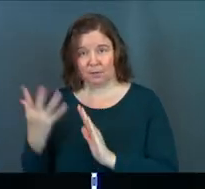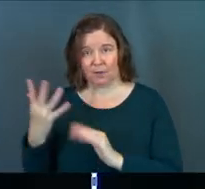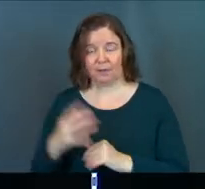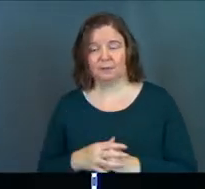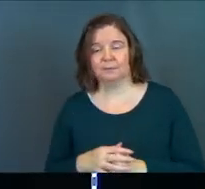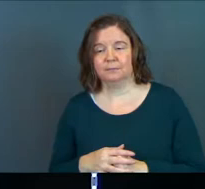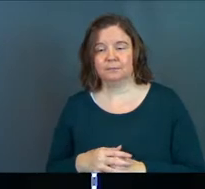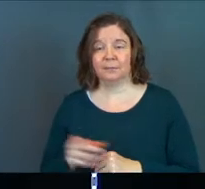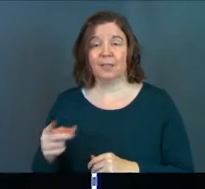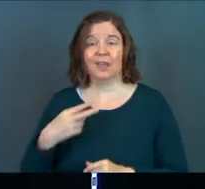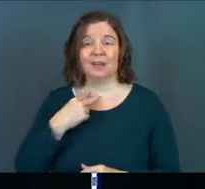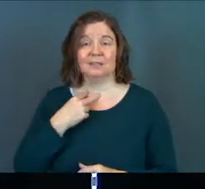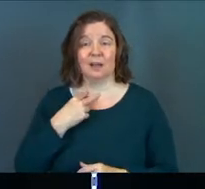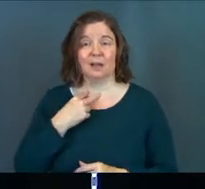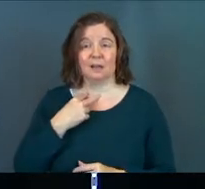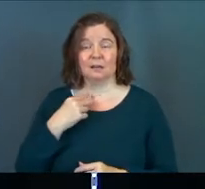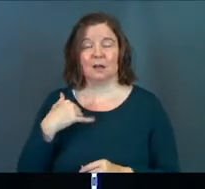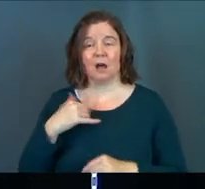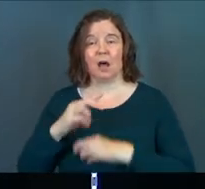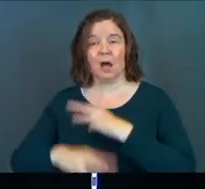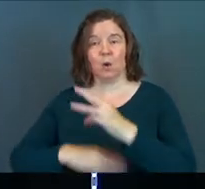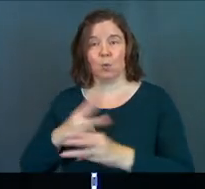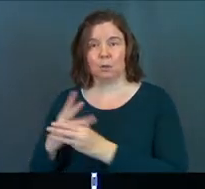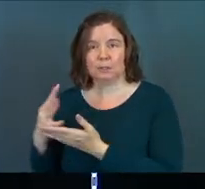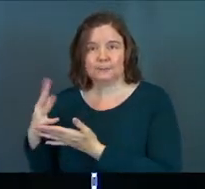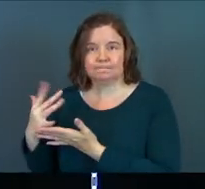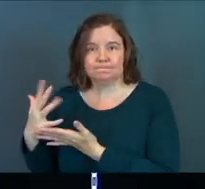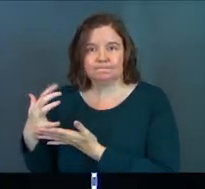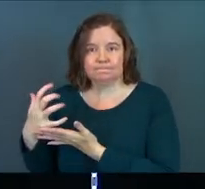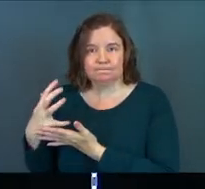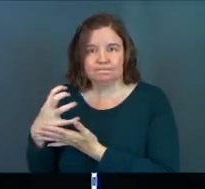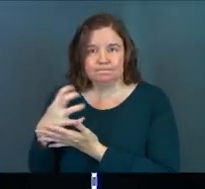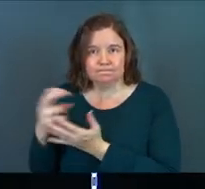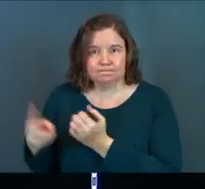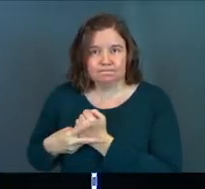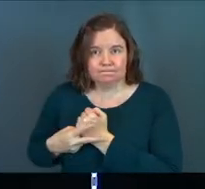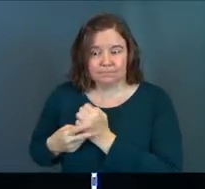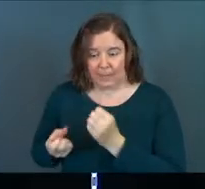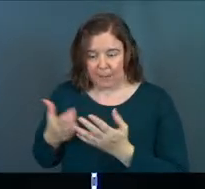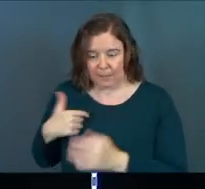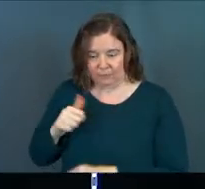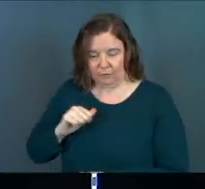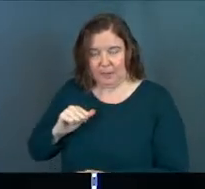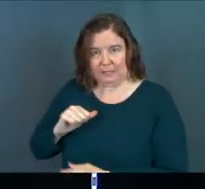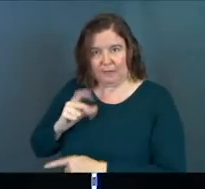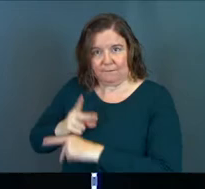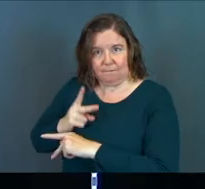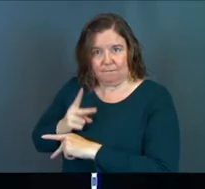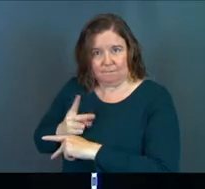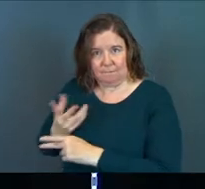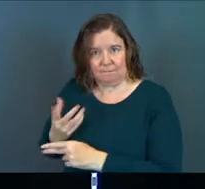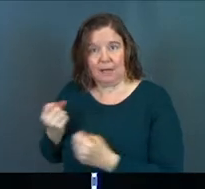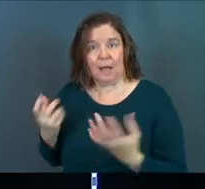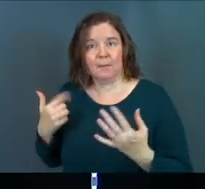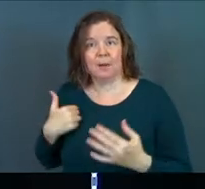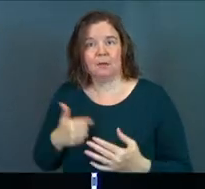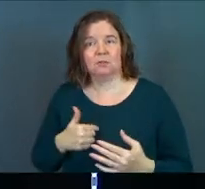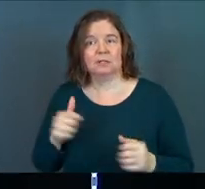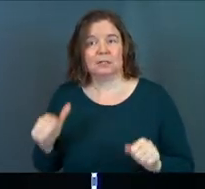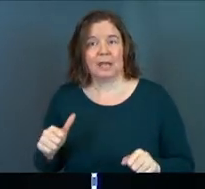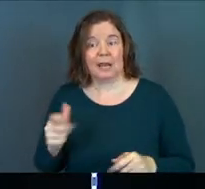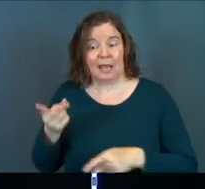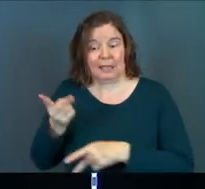they are stuck on worldly wealth. How much can I get for myself? How much